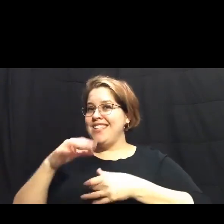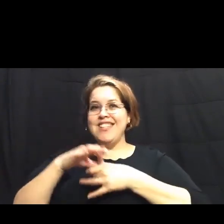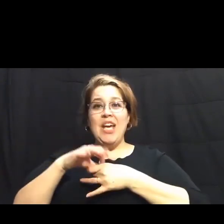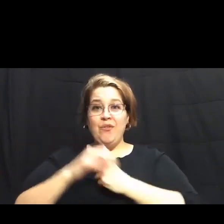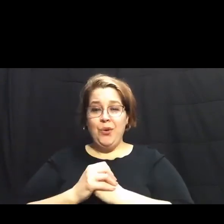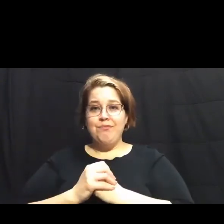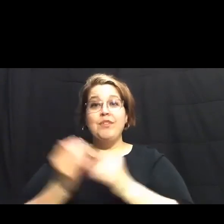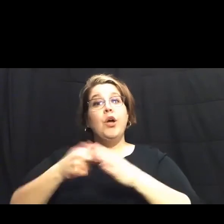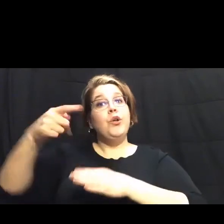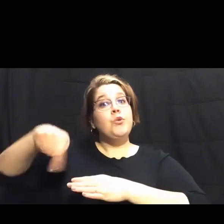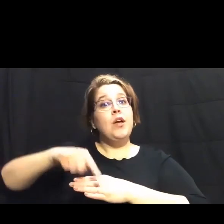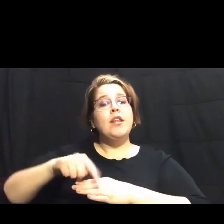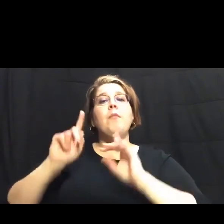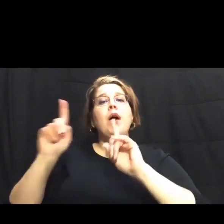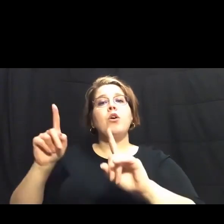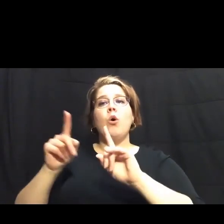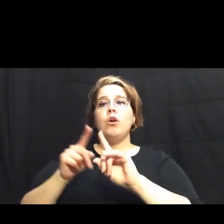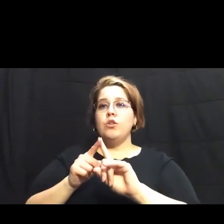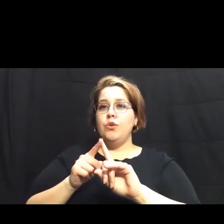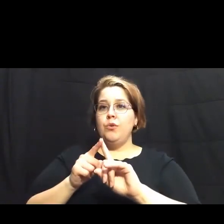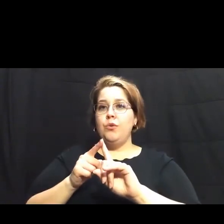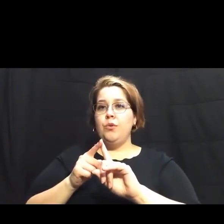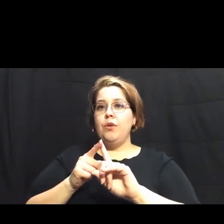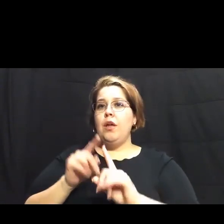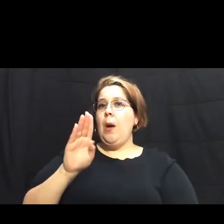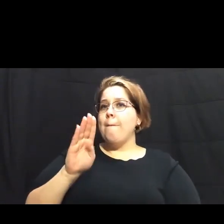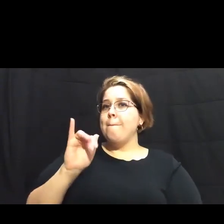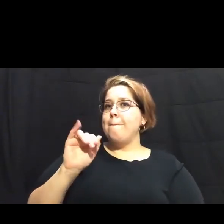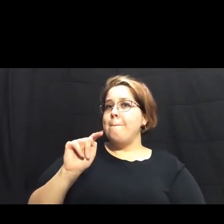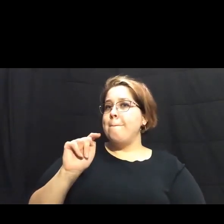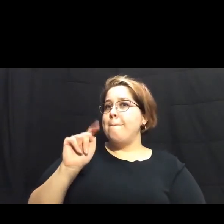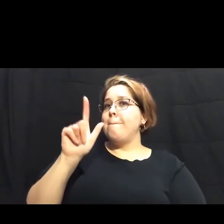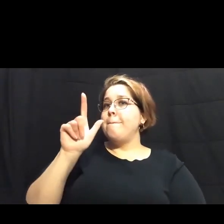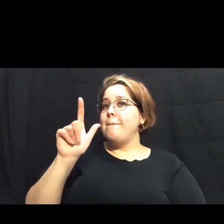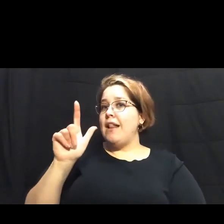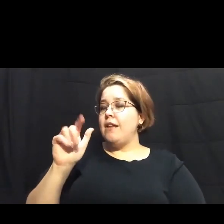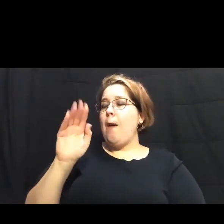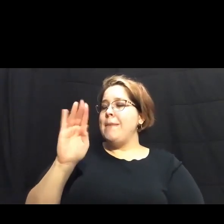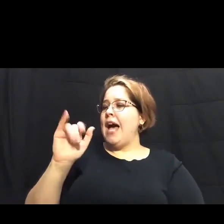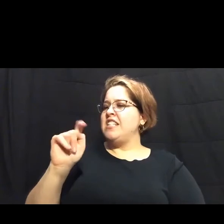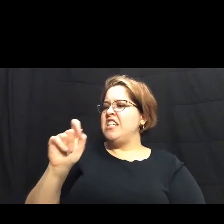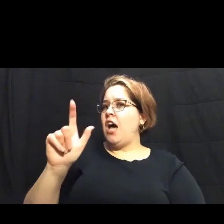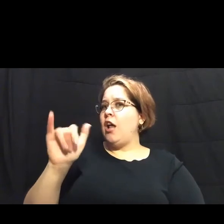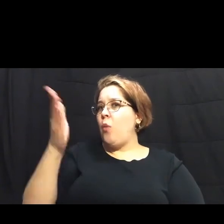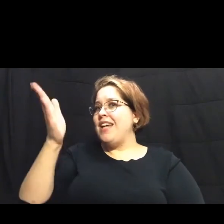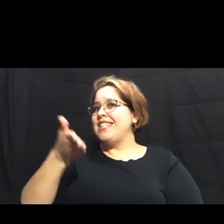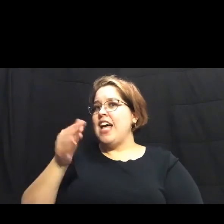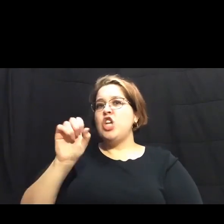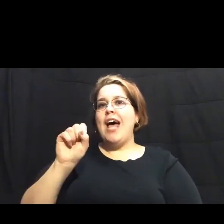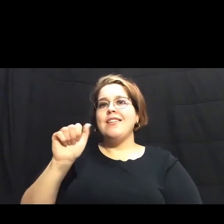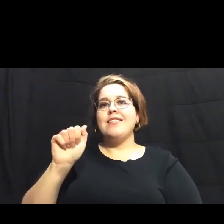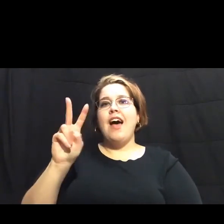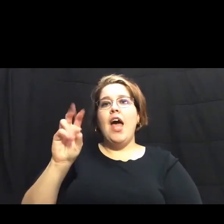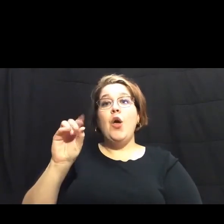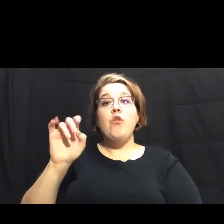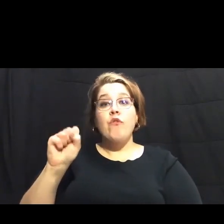join them by going to bit.ly and that's bit.ly slash sa votes and